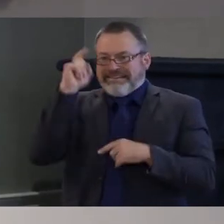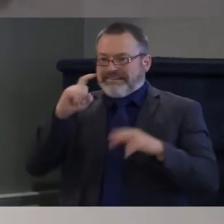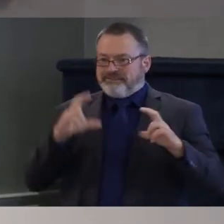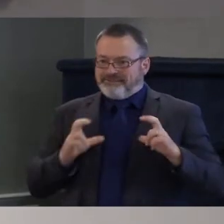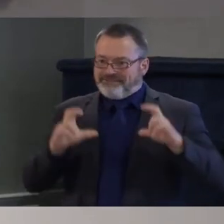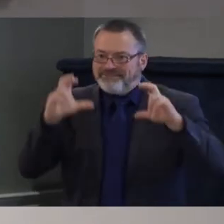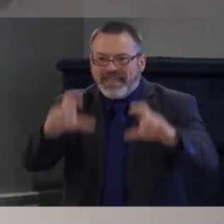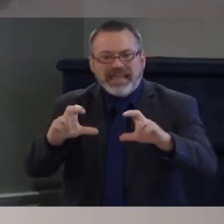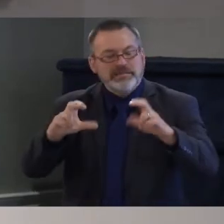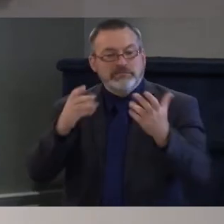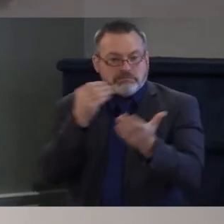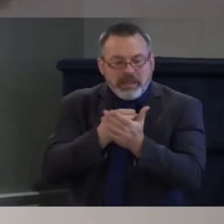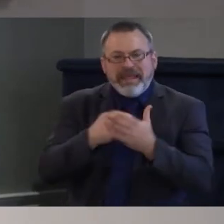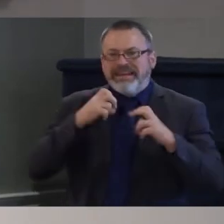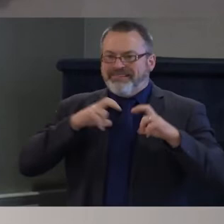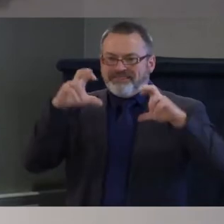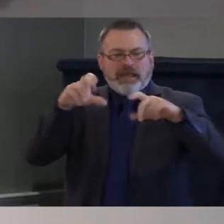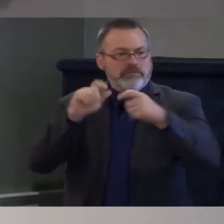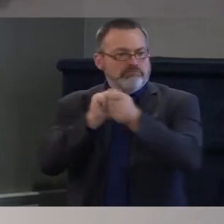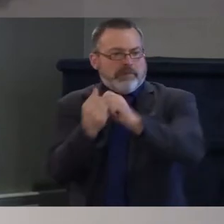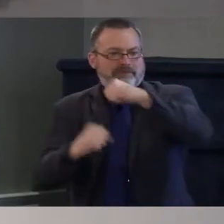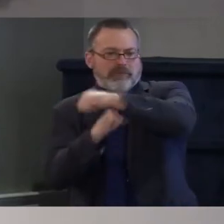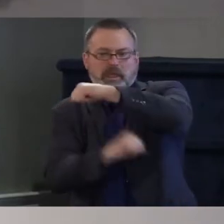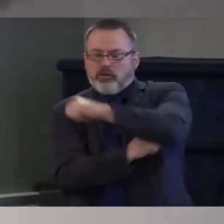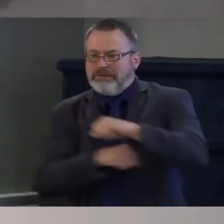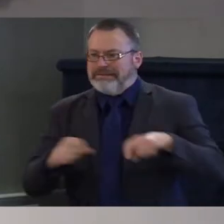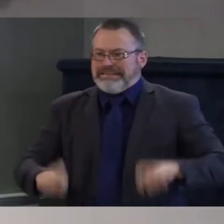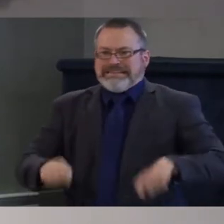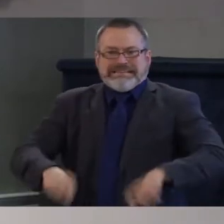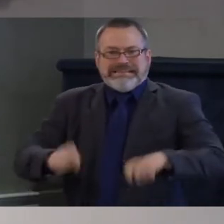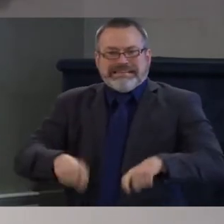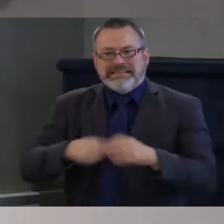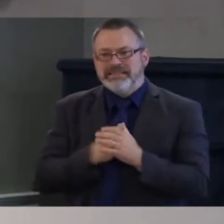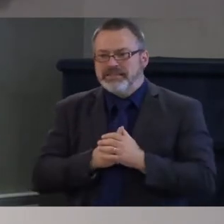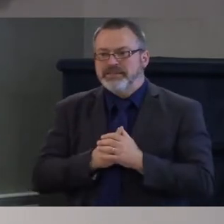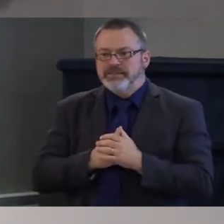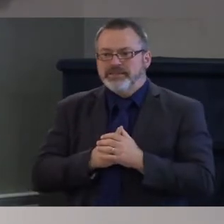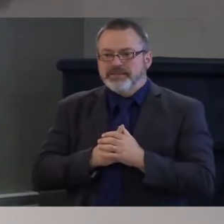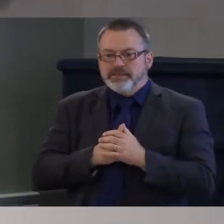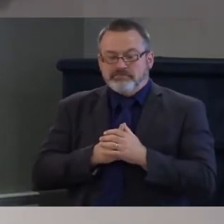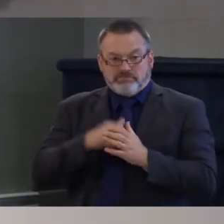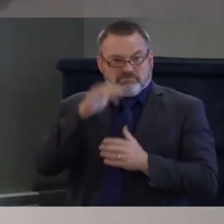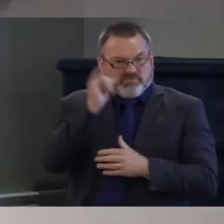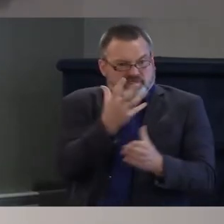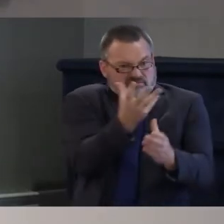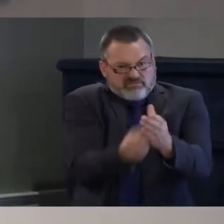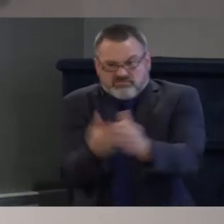we're not just going to have a God-sized hole. We're going to fracture as an entire civilization.